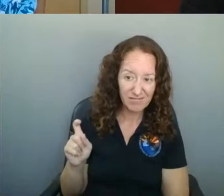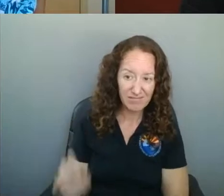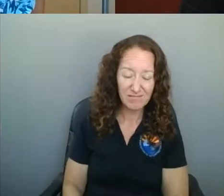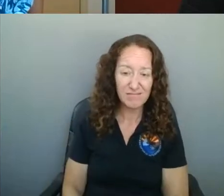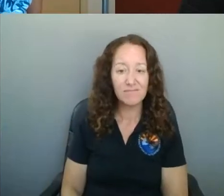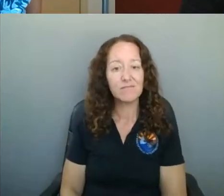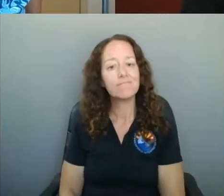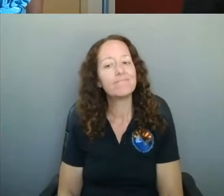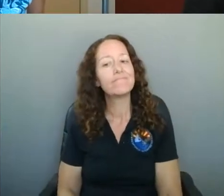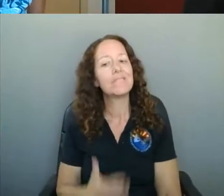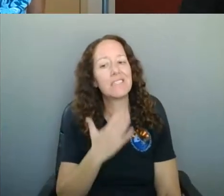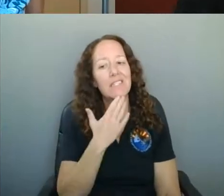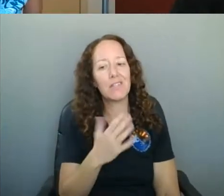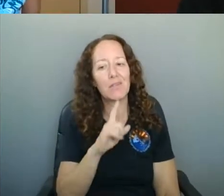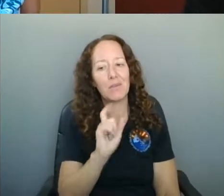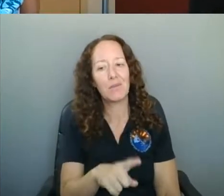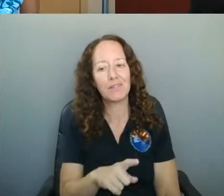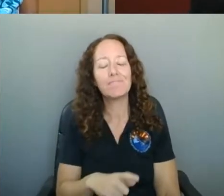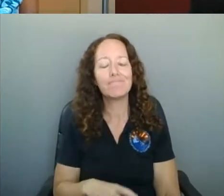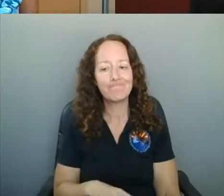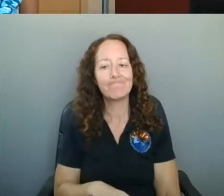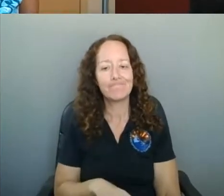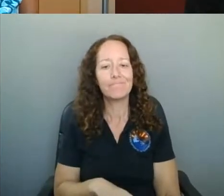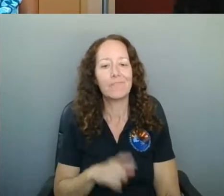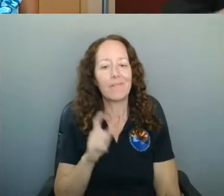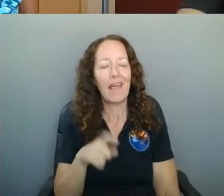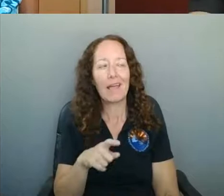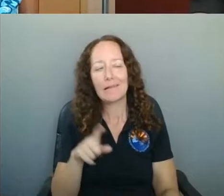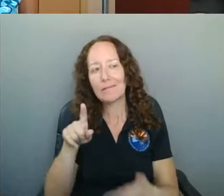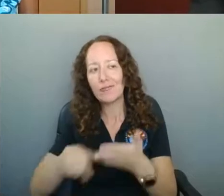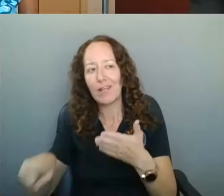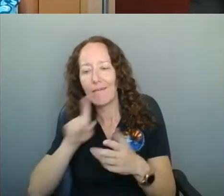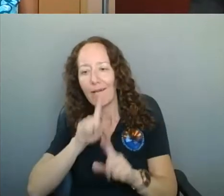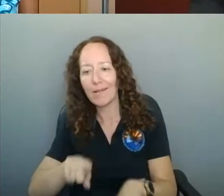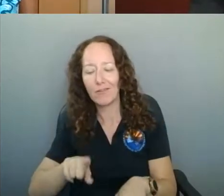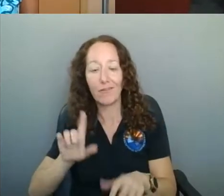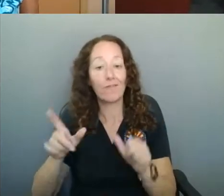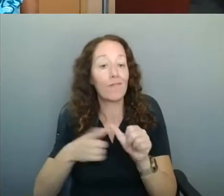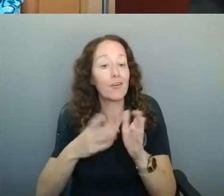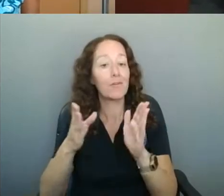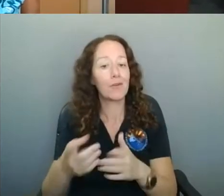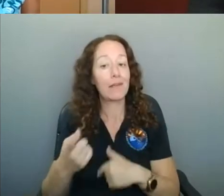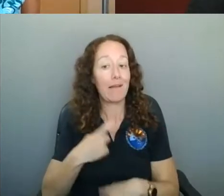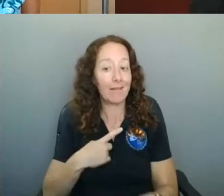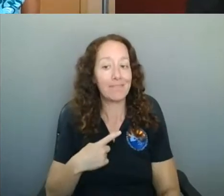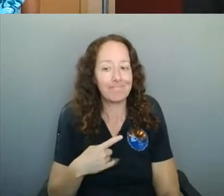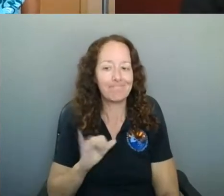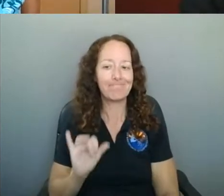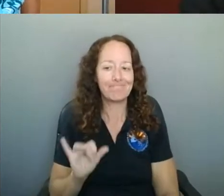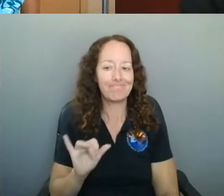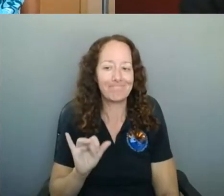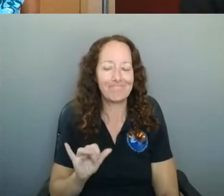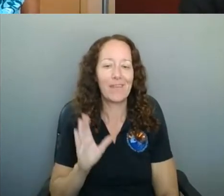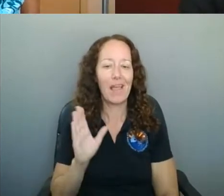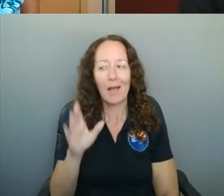That's a very good question. I might have to follow up with an answer on that one. That was, you're the first person that's posed that question. And I will